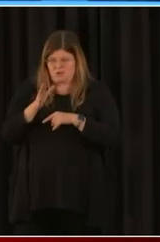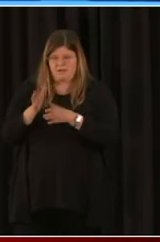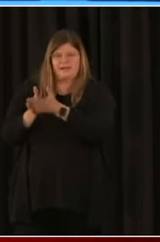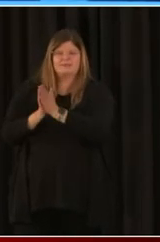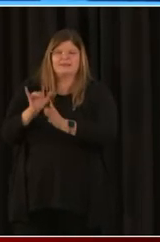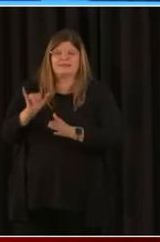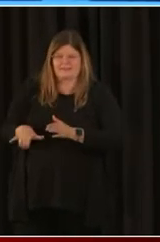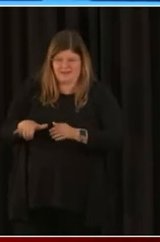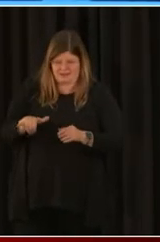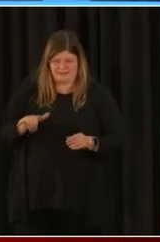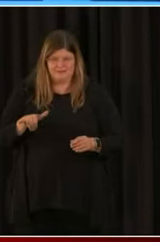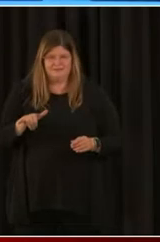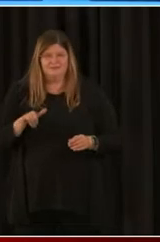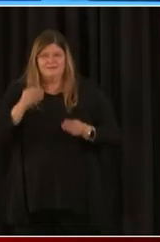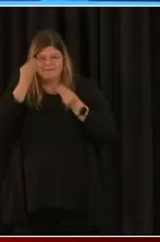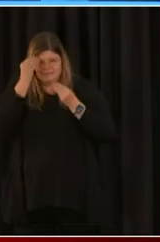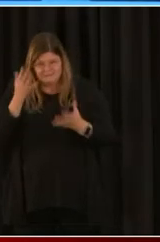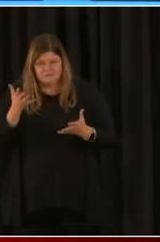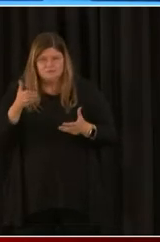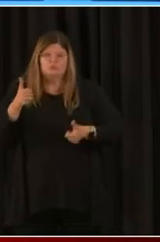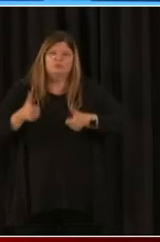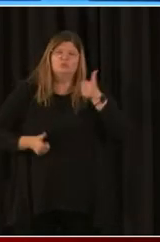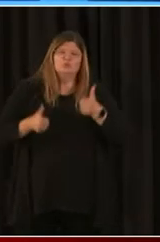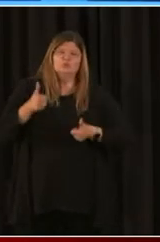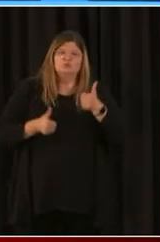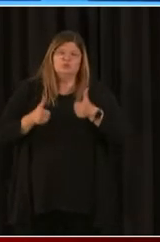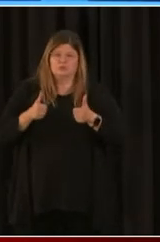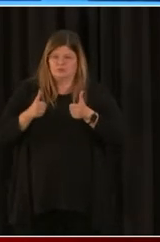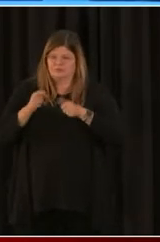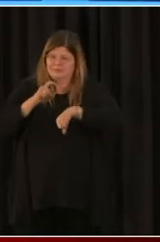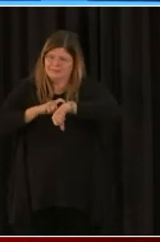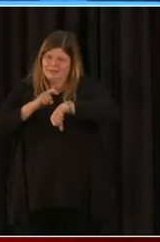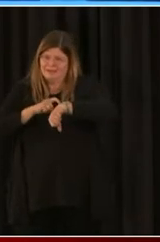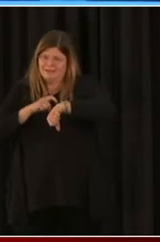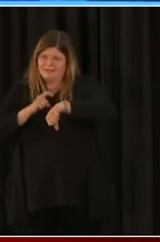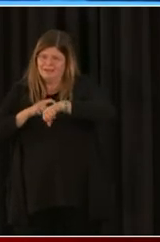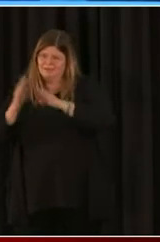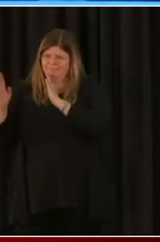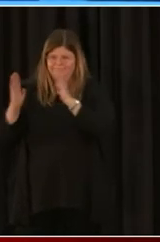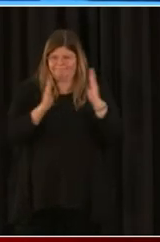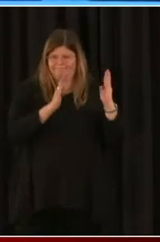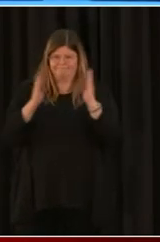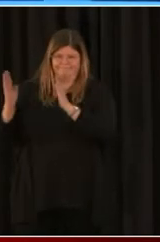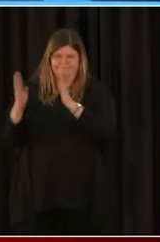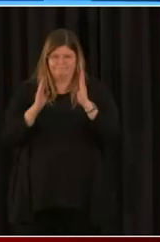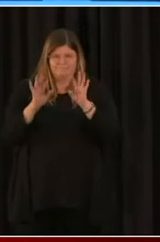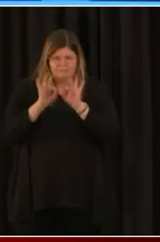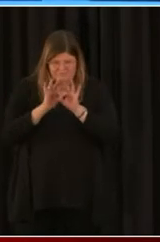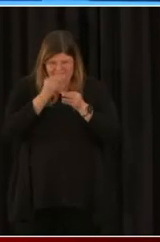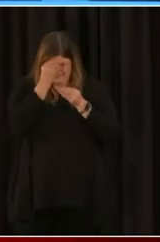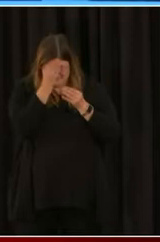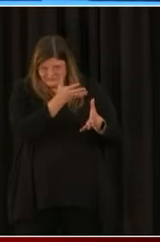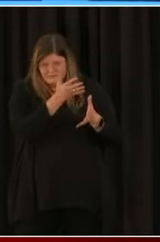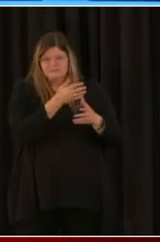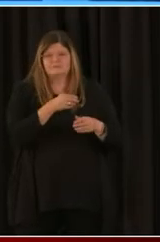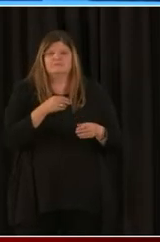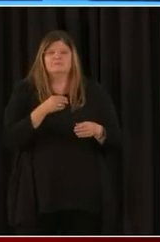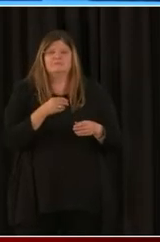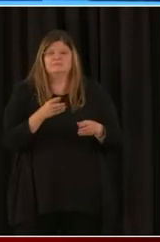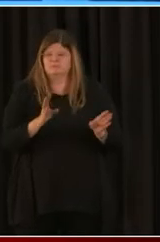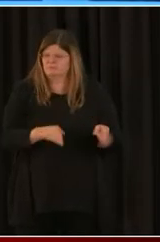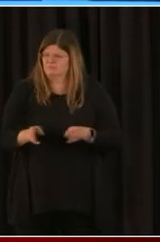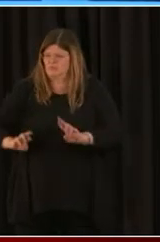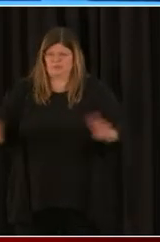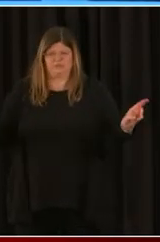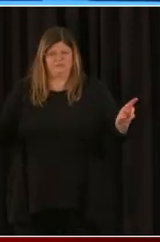what your covered period is and then they'll be able to provide that to you within probably. I've been seeing about 24 hours or so they can provide that to you.